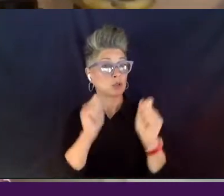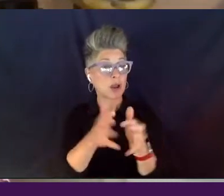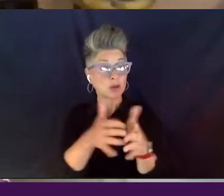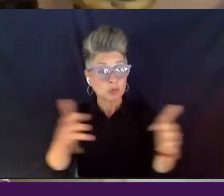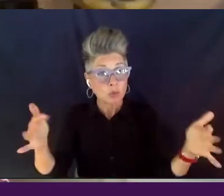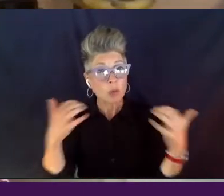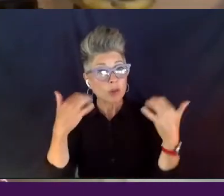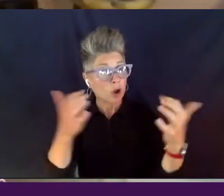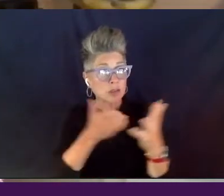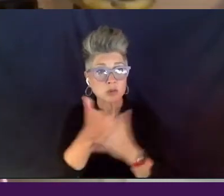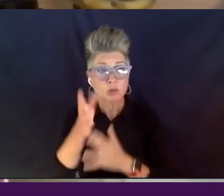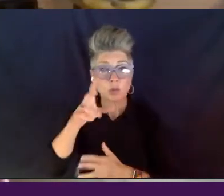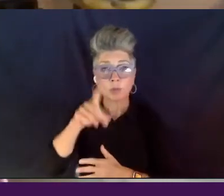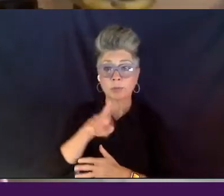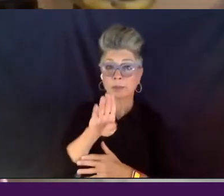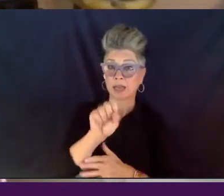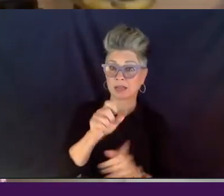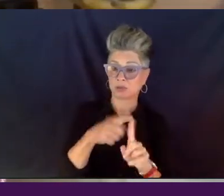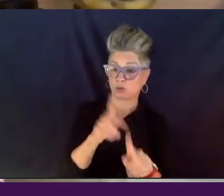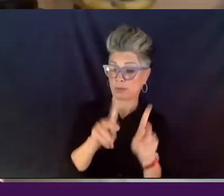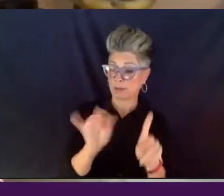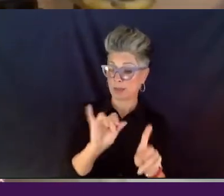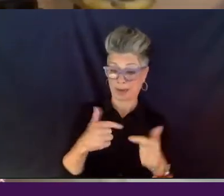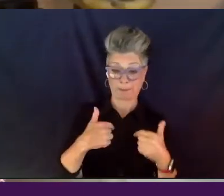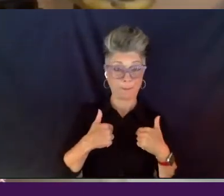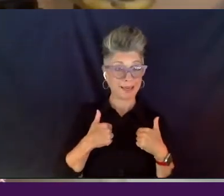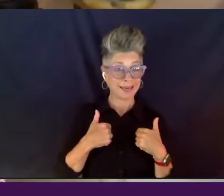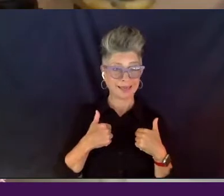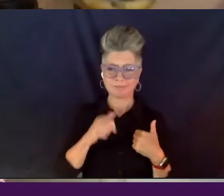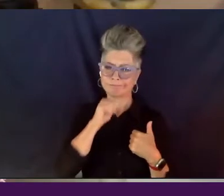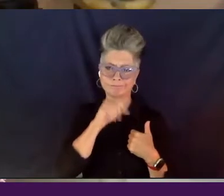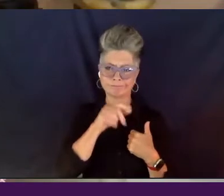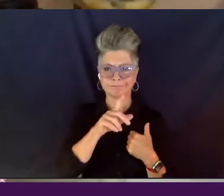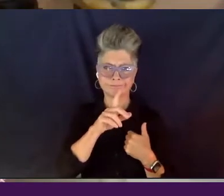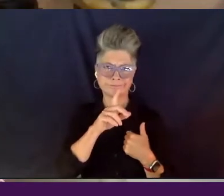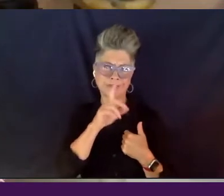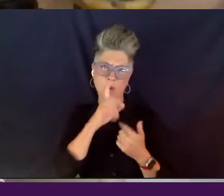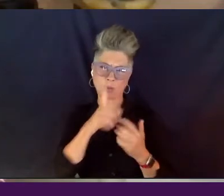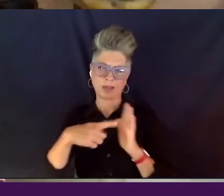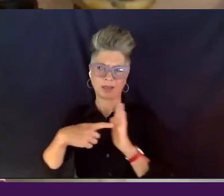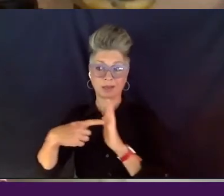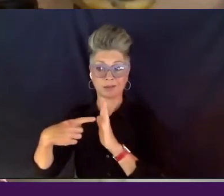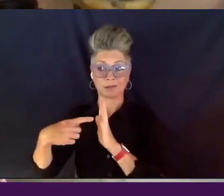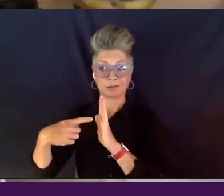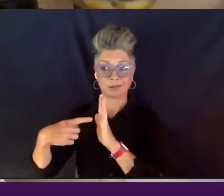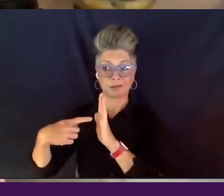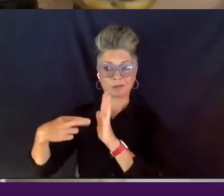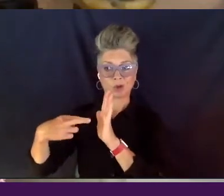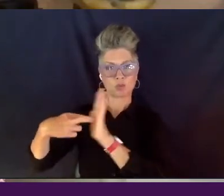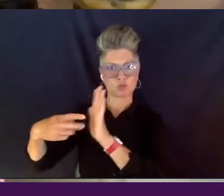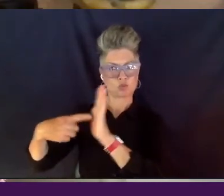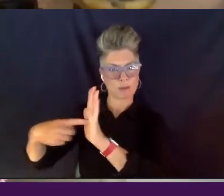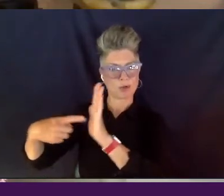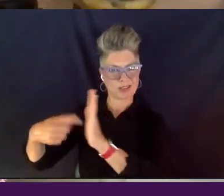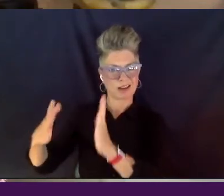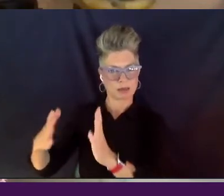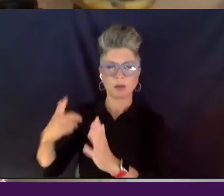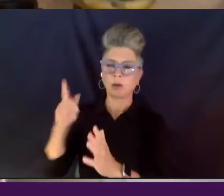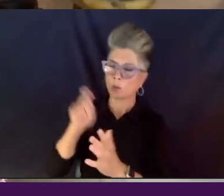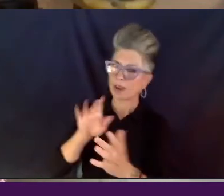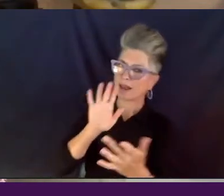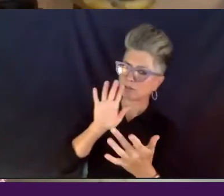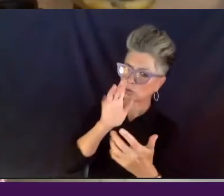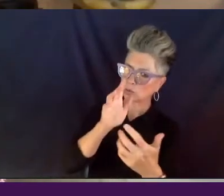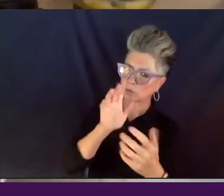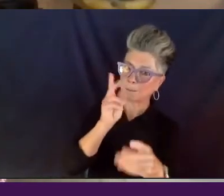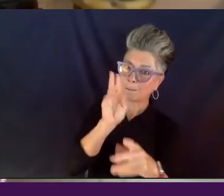PBS, to people like myself that are not necessarily represented, um, as much as we'd like to, we got to reach them in the places that they are, because